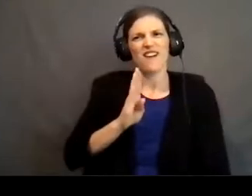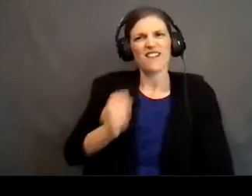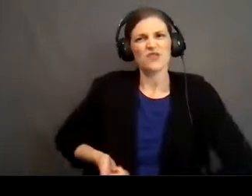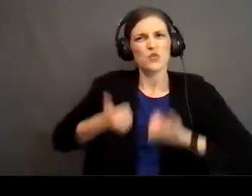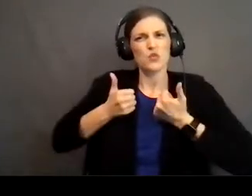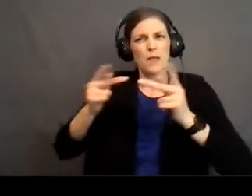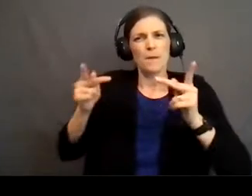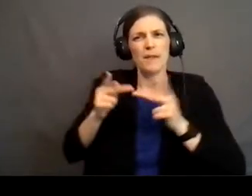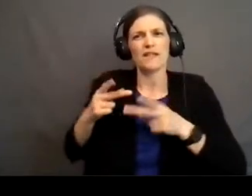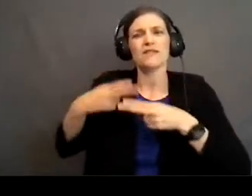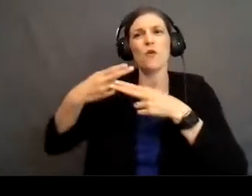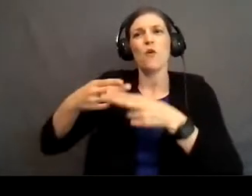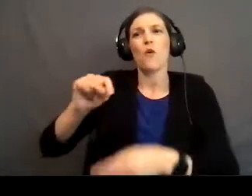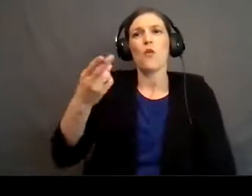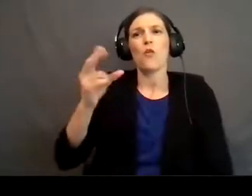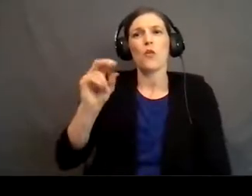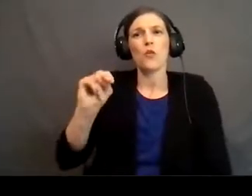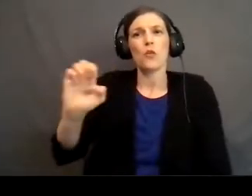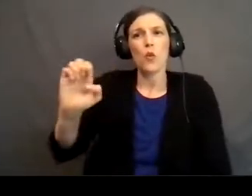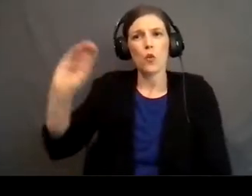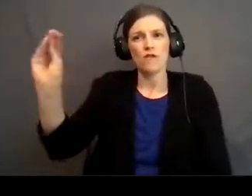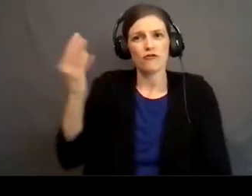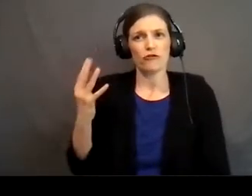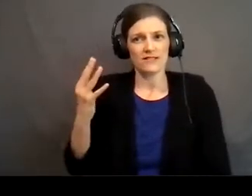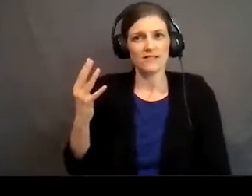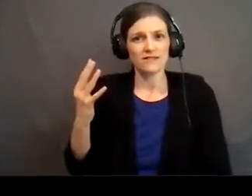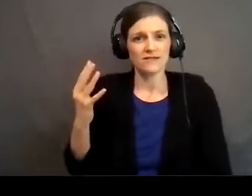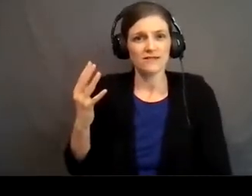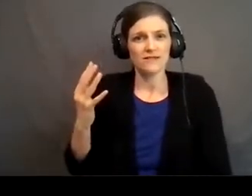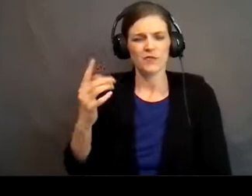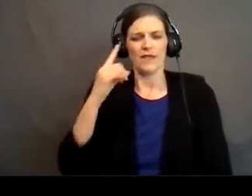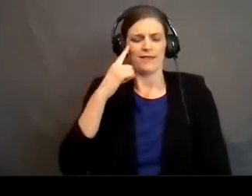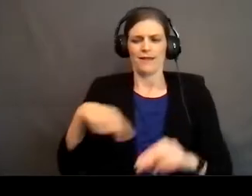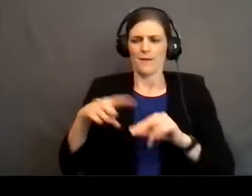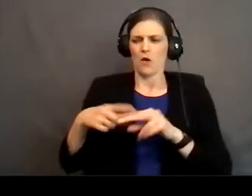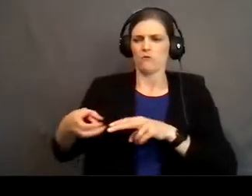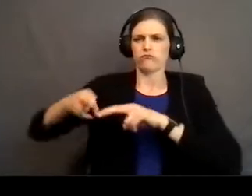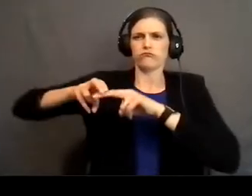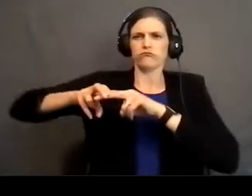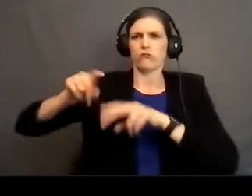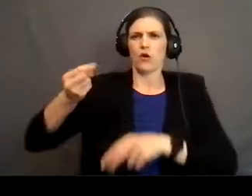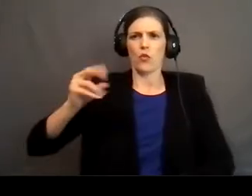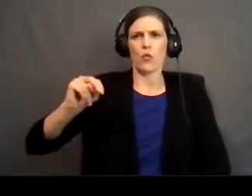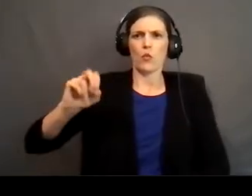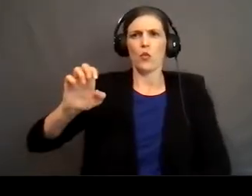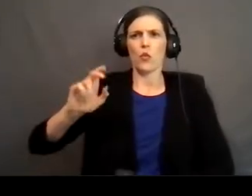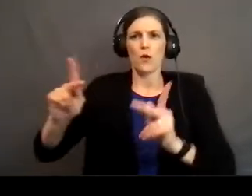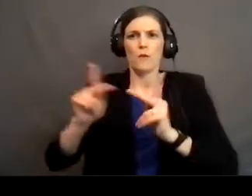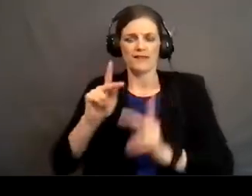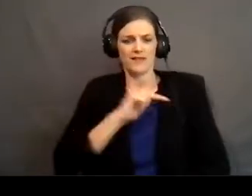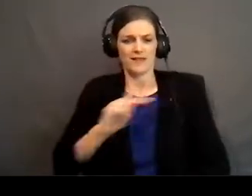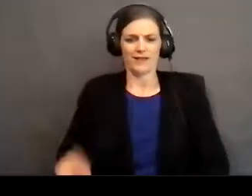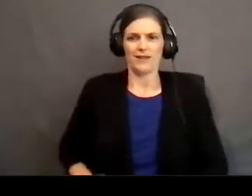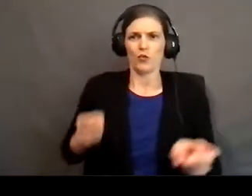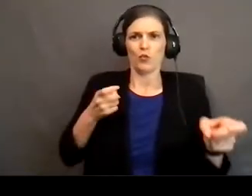He calls it the throne of grace. And when we think about a throne, we think about the place where the king rules.